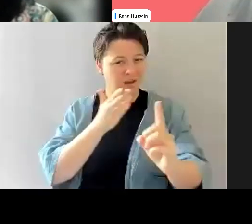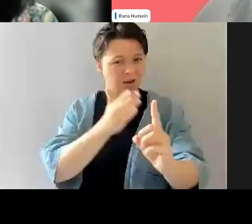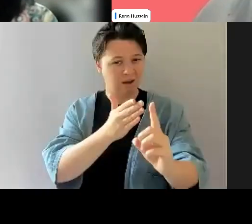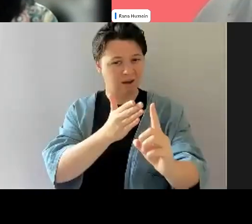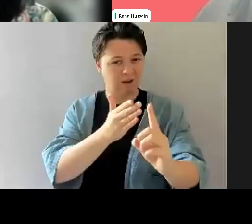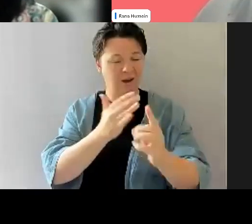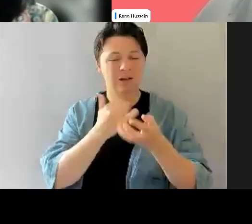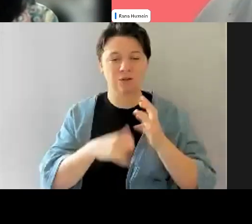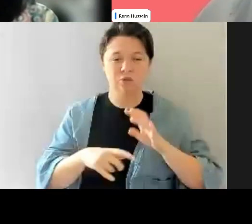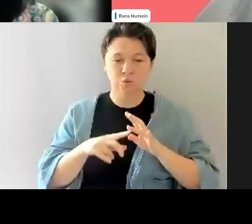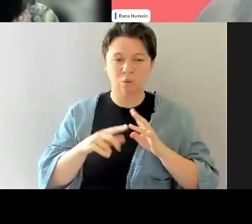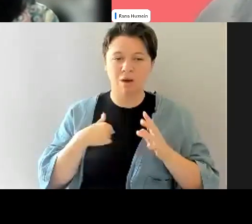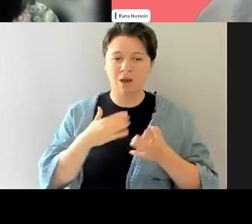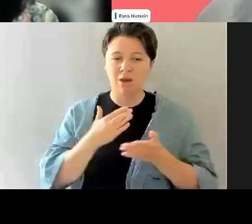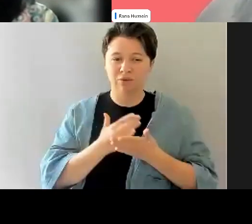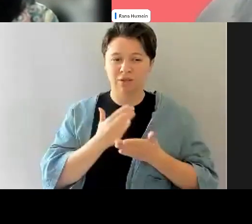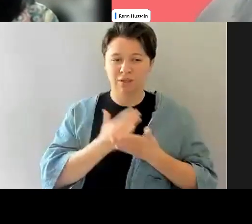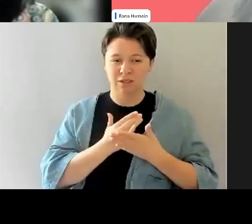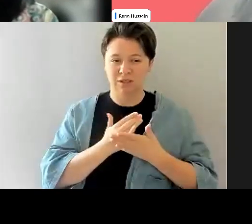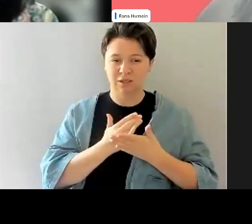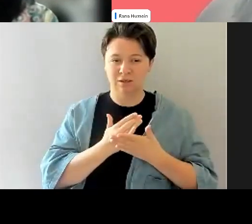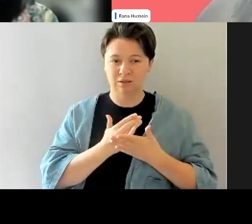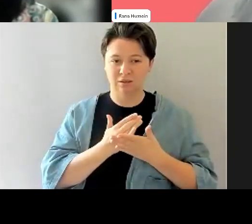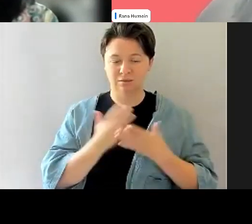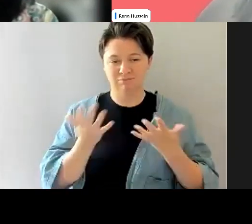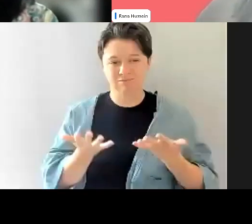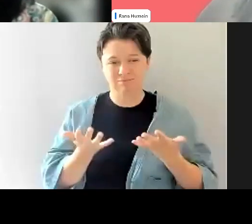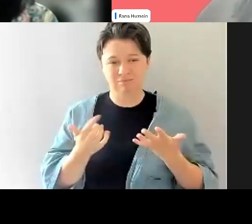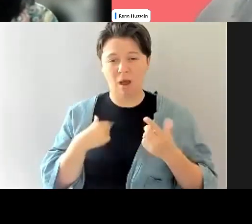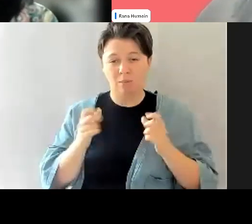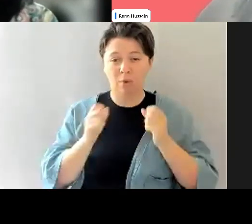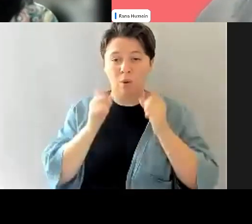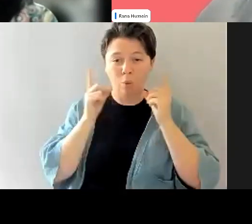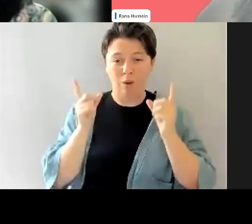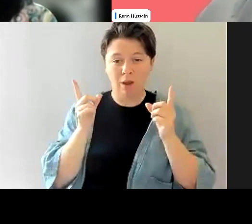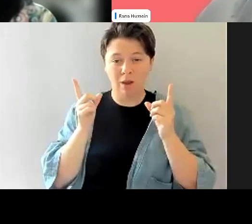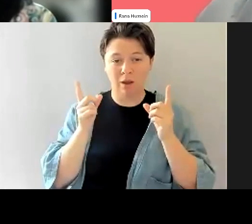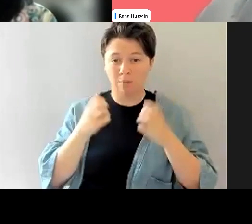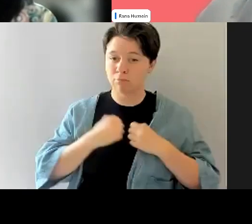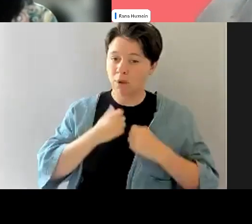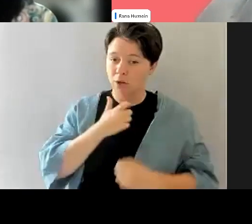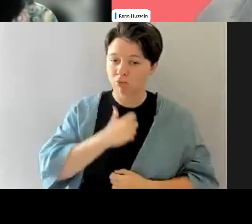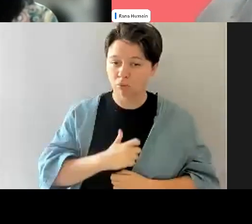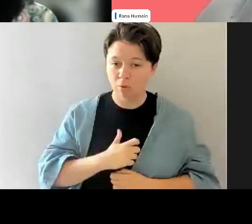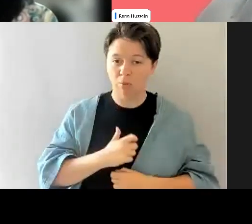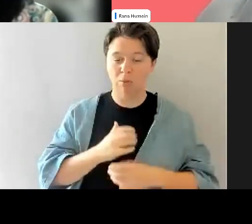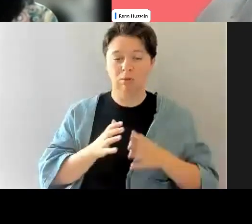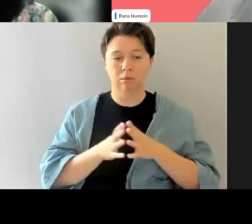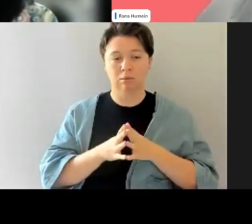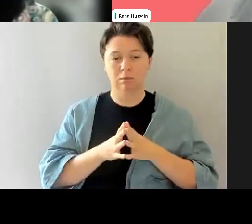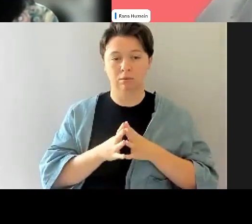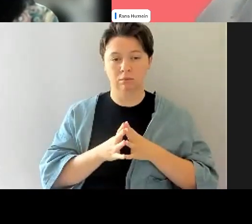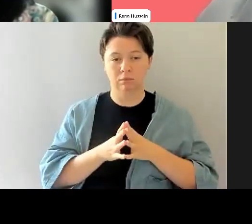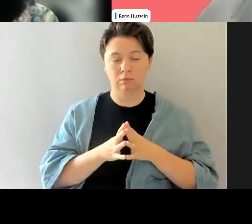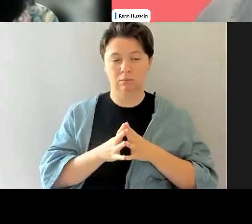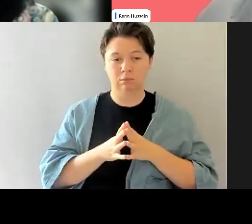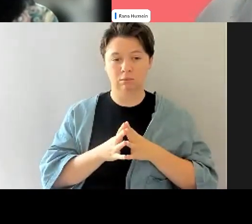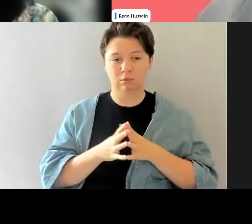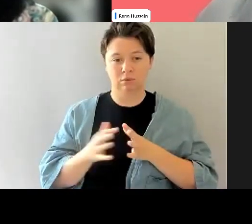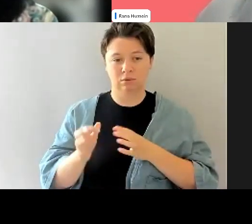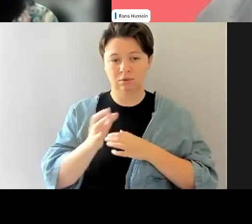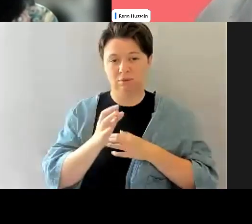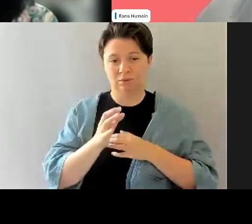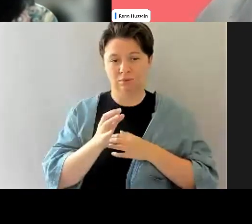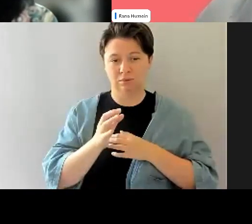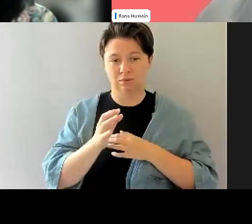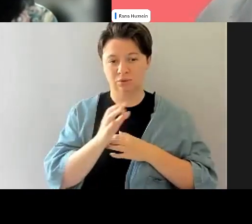I just very much, um, you know, am aware of, uh, my role, um, and that, you know, it's not on